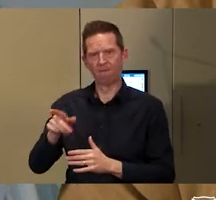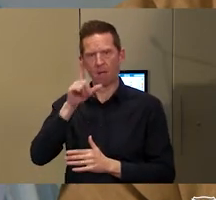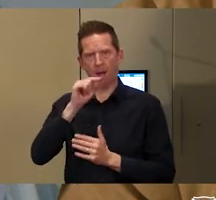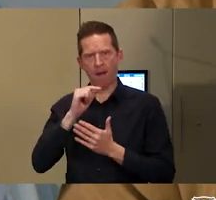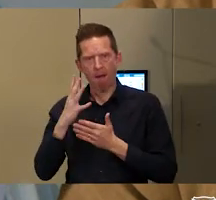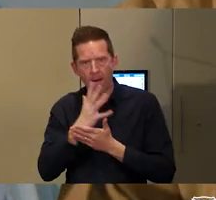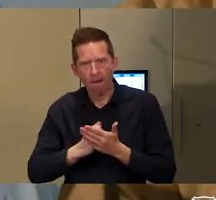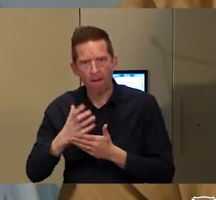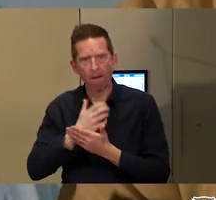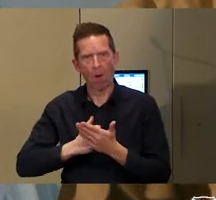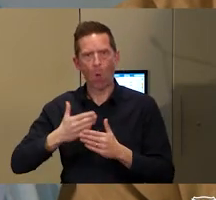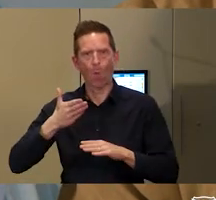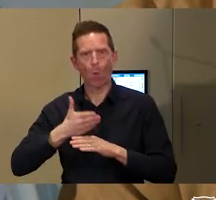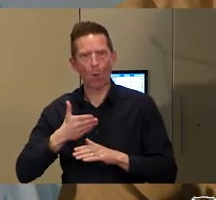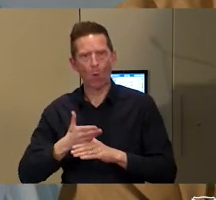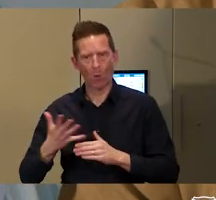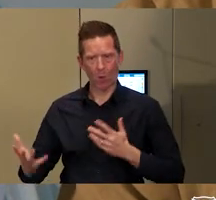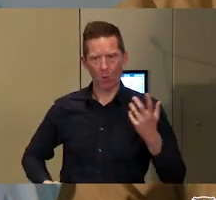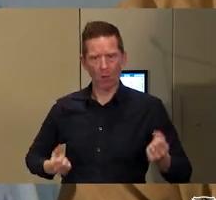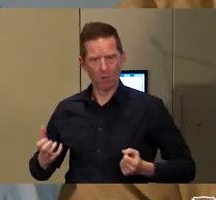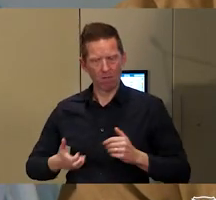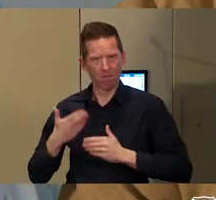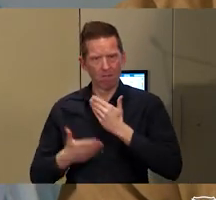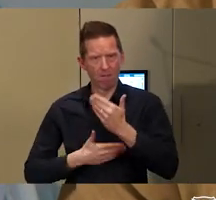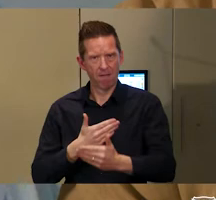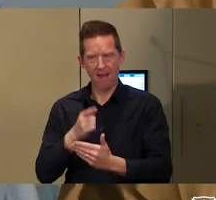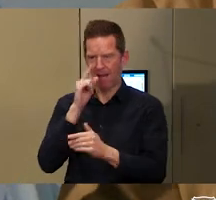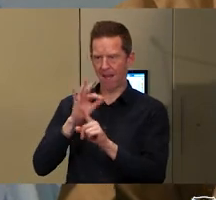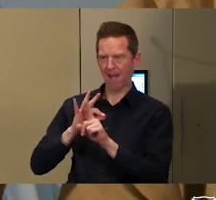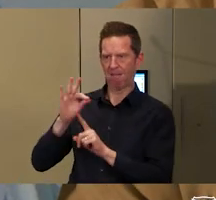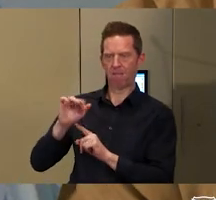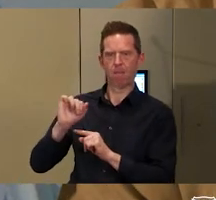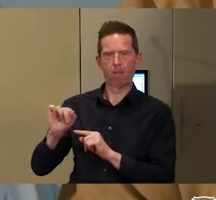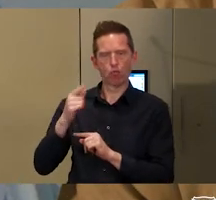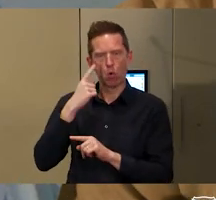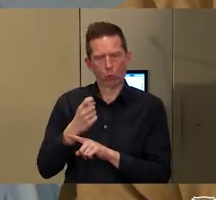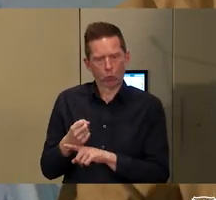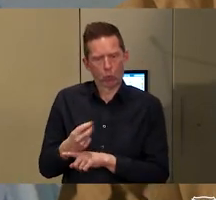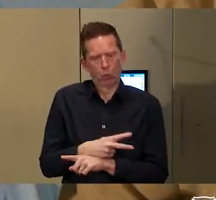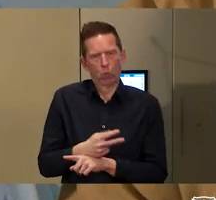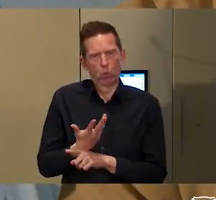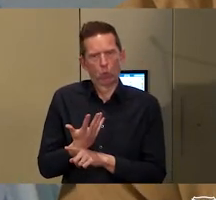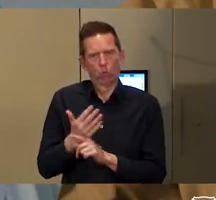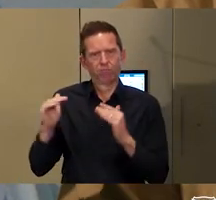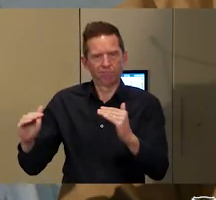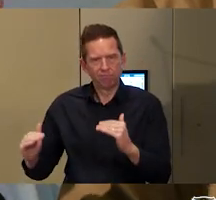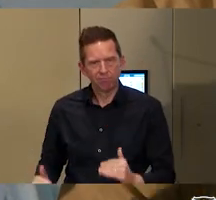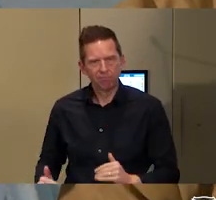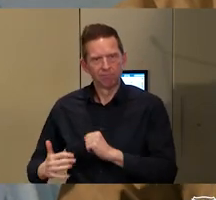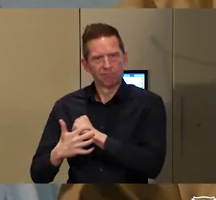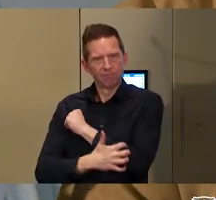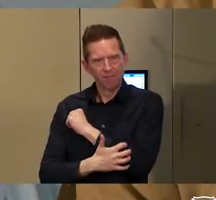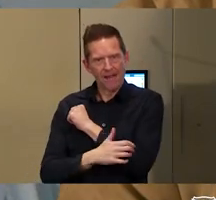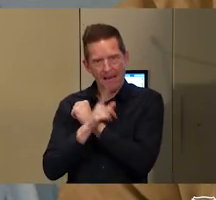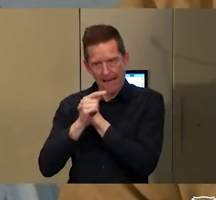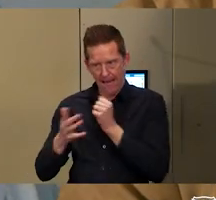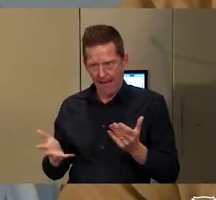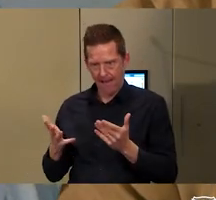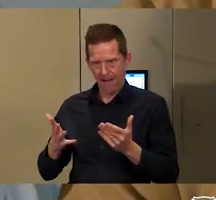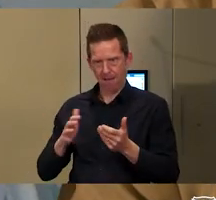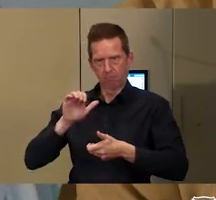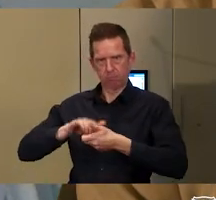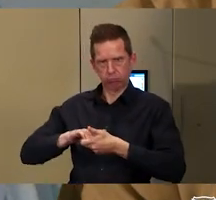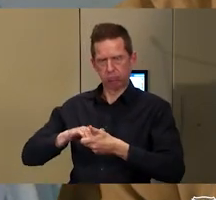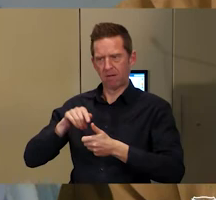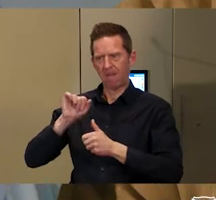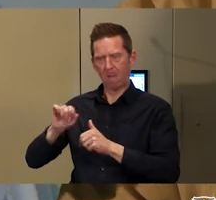opportunities out of these ways of being, these ways of connecting with each other and the wider world. So